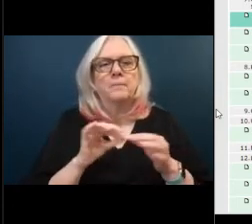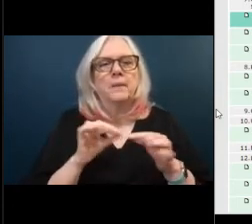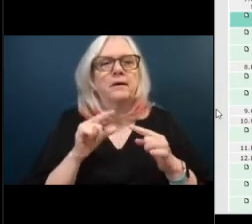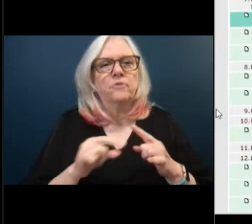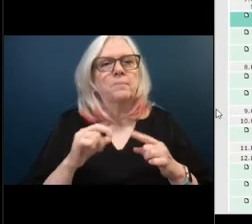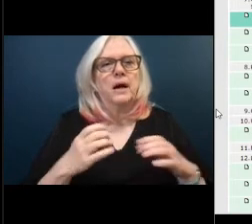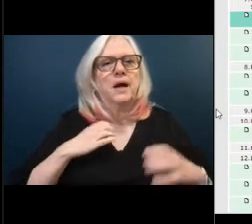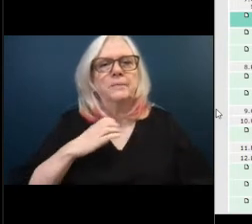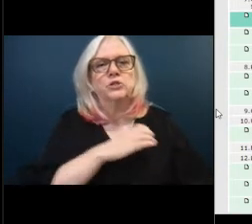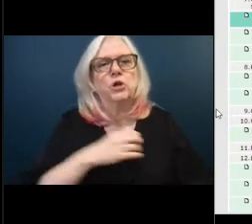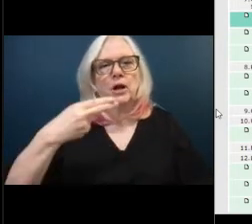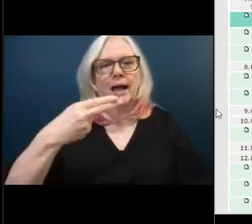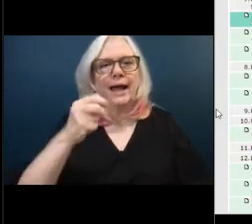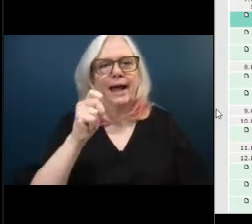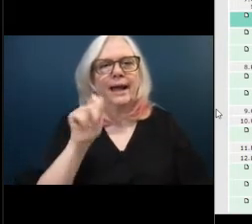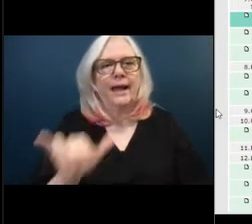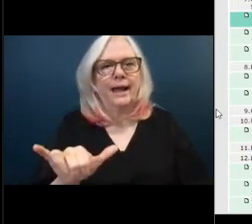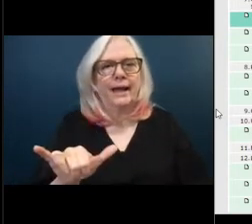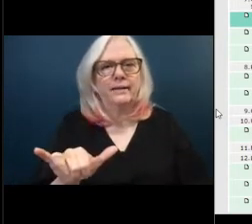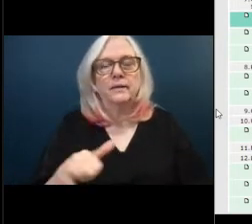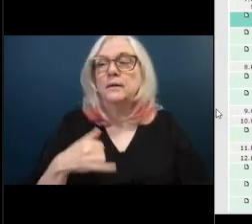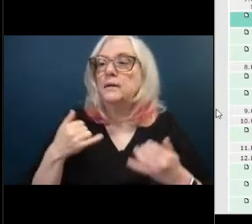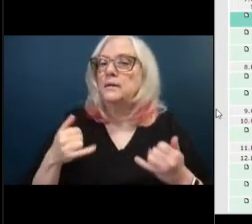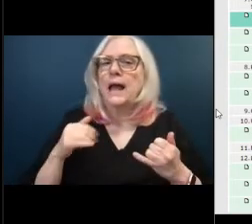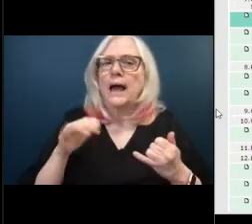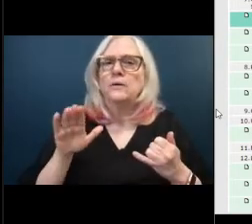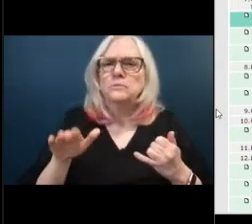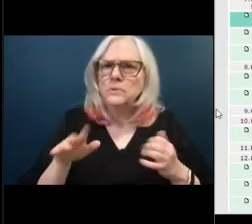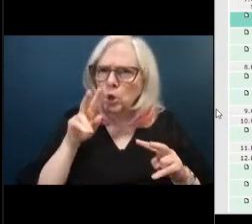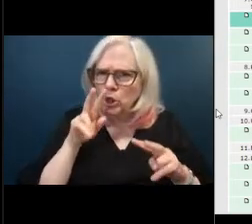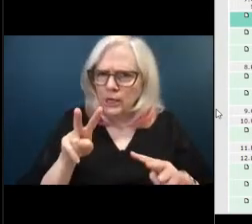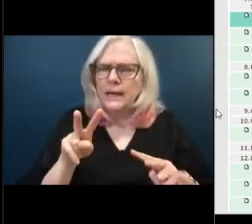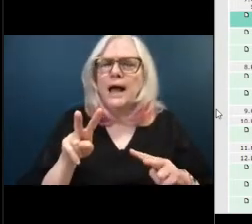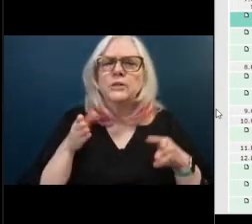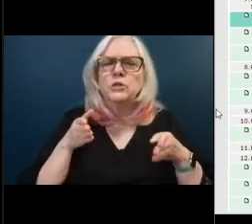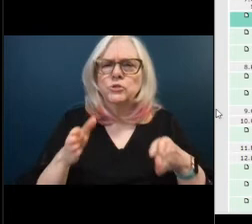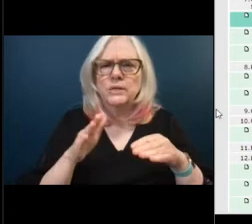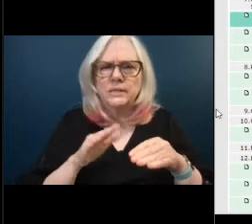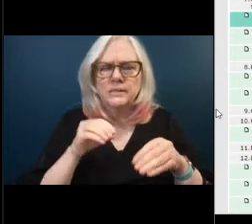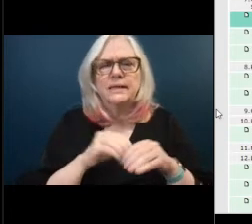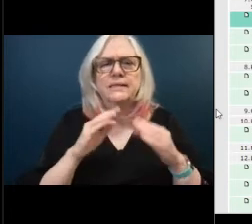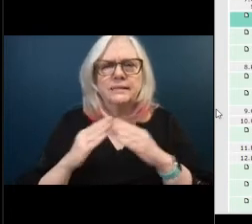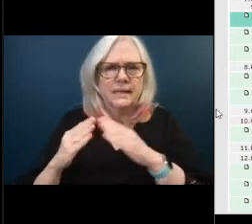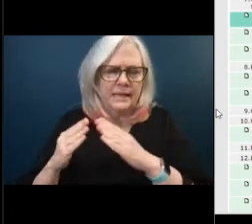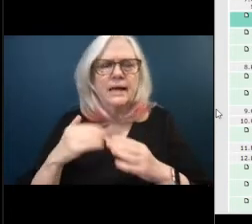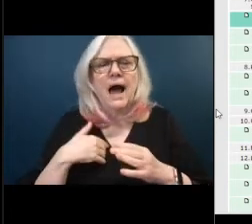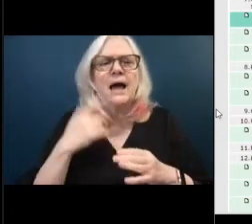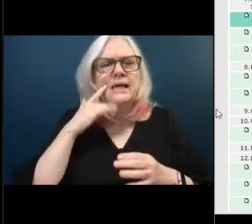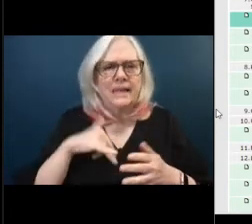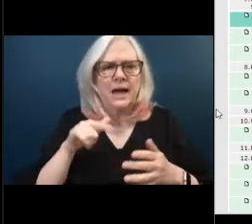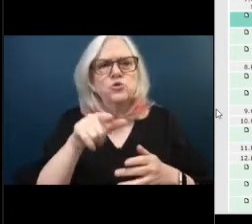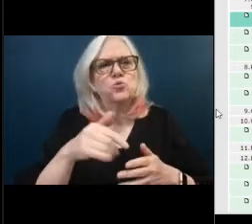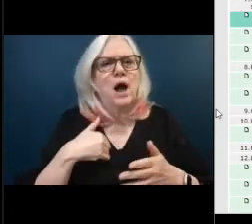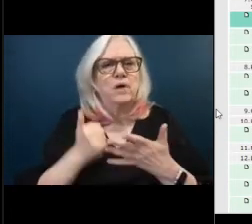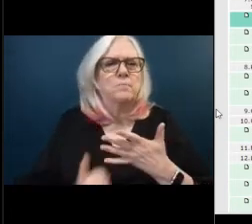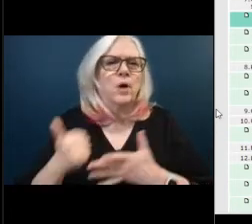you looked at just but all the streets in the city yes sir so i would probably think that you have a priority list of